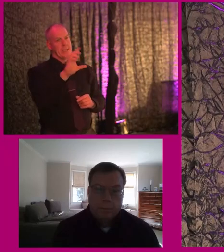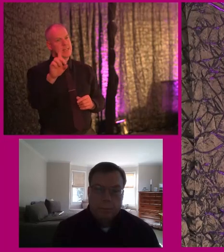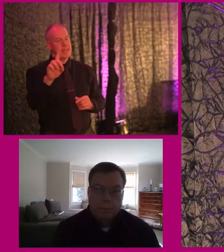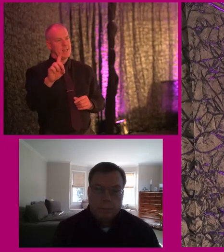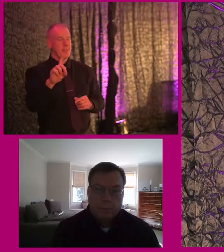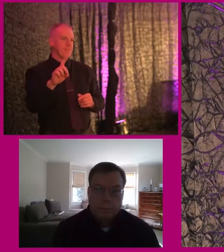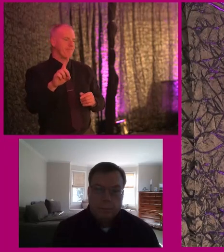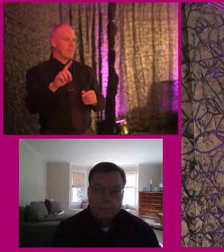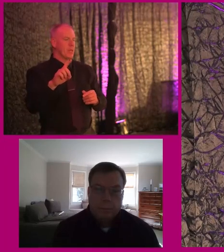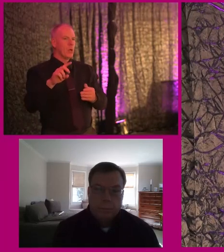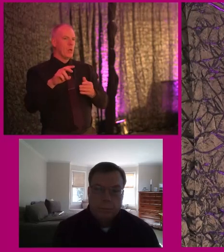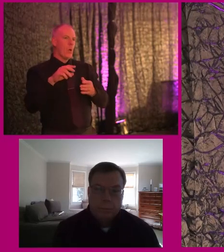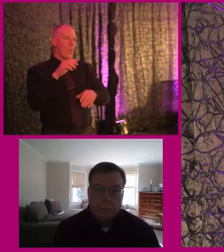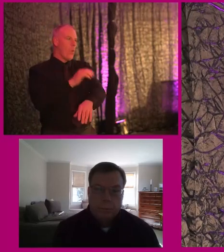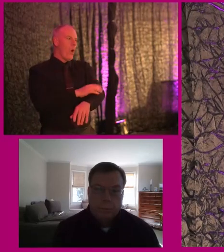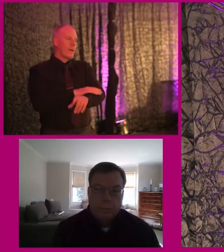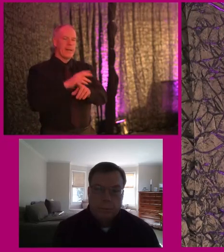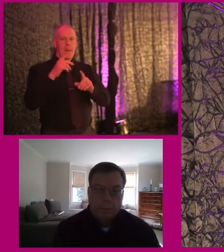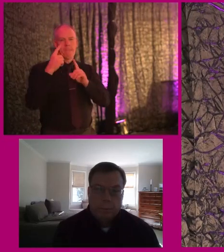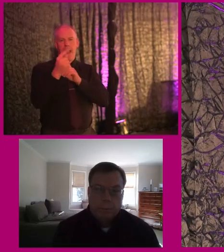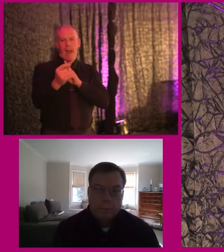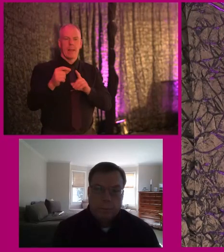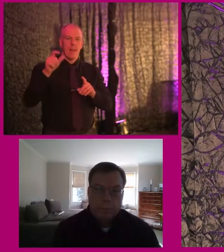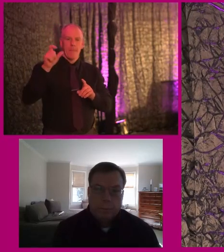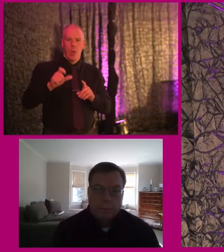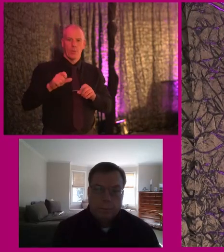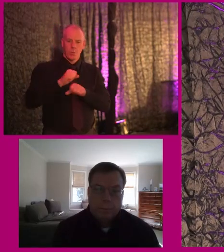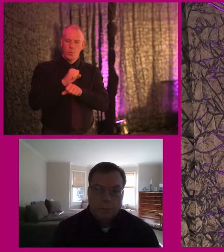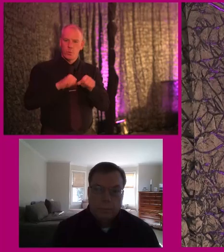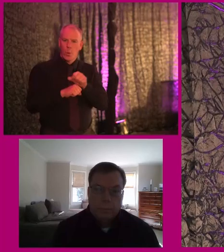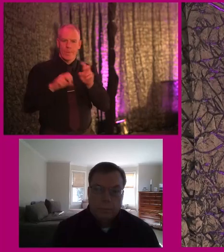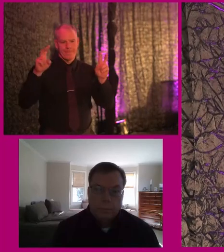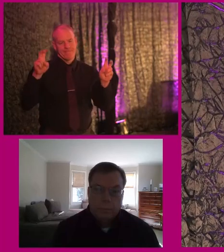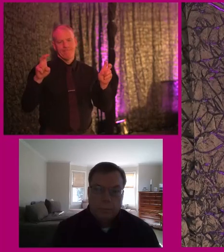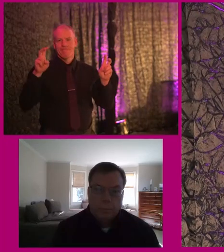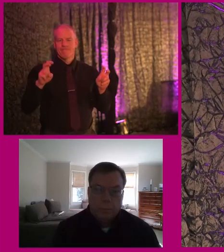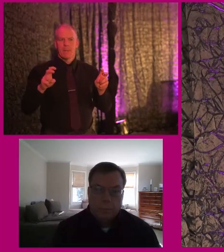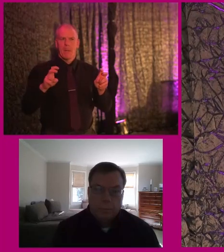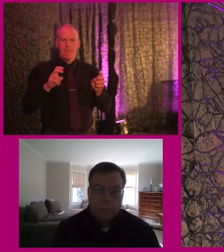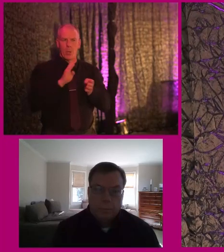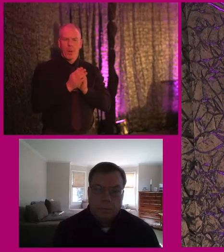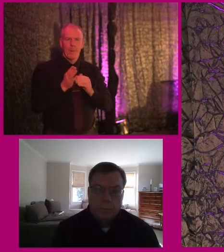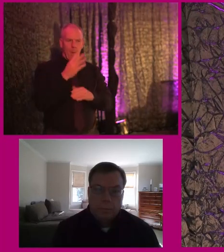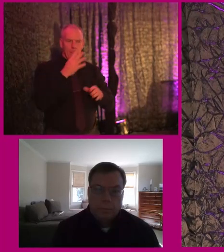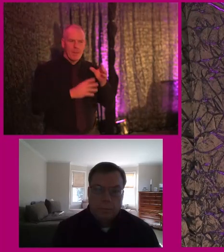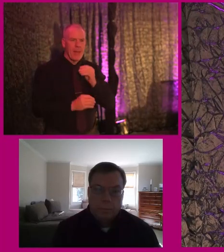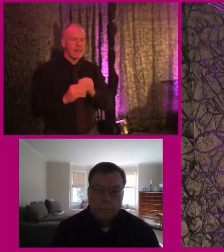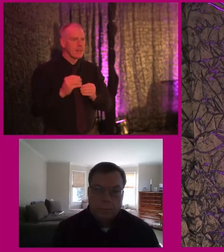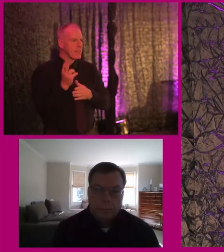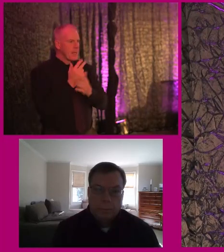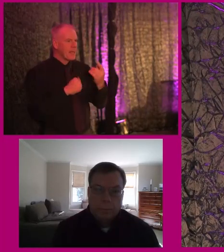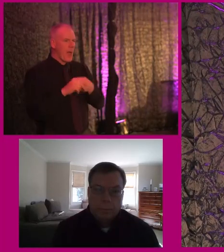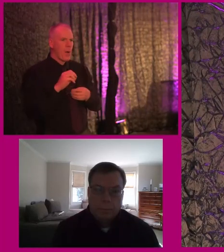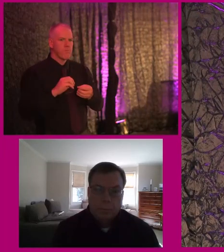somebody's shoes or being more empathetic in designing the products and services, the places and spaces within which we